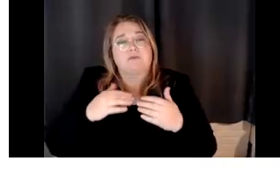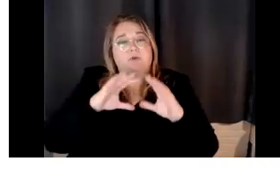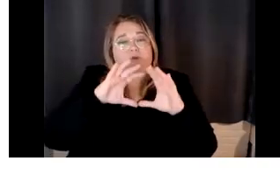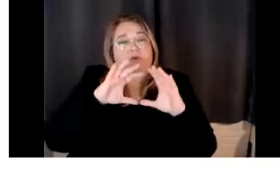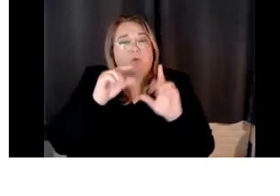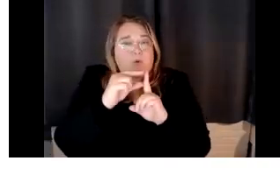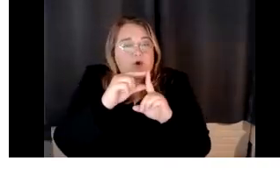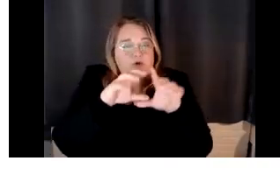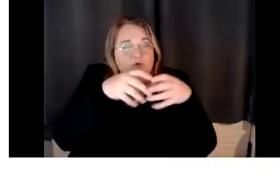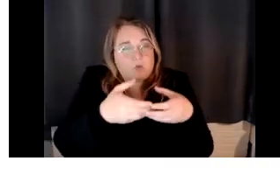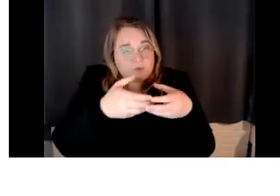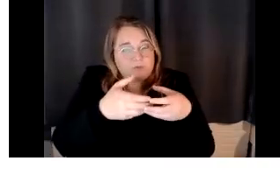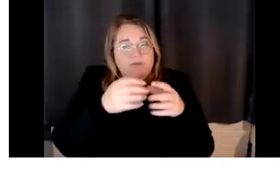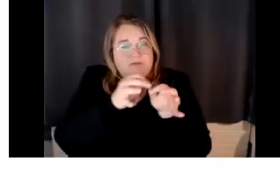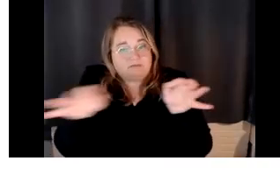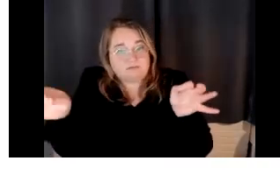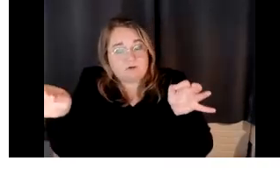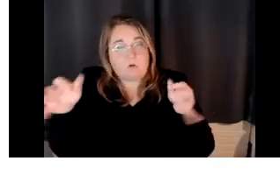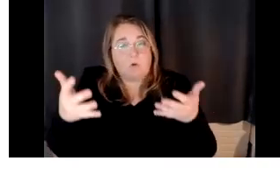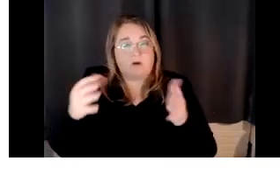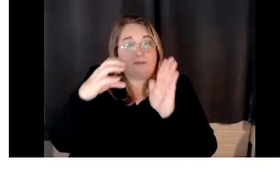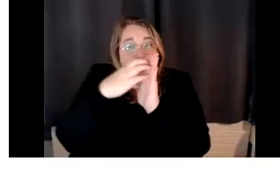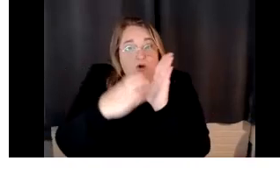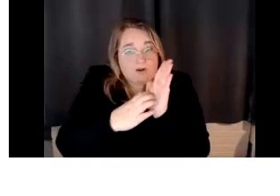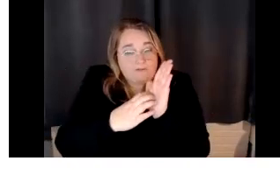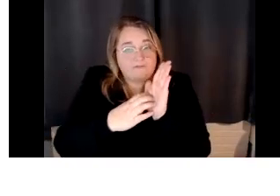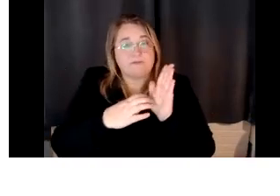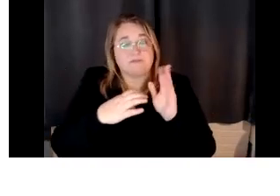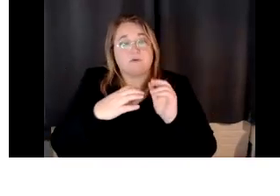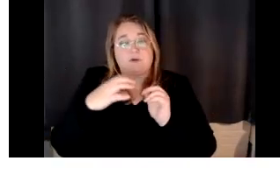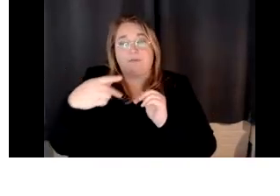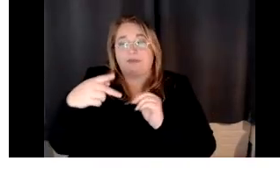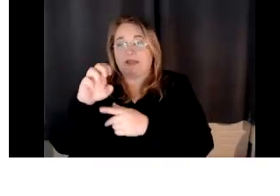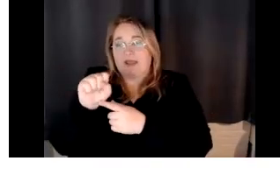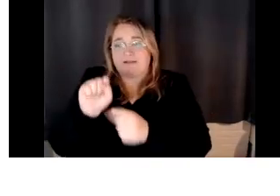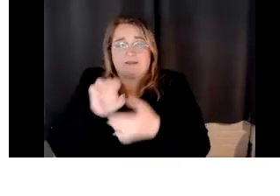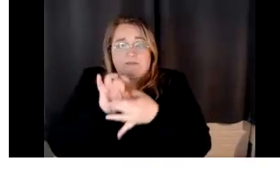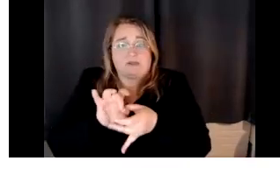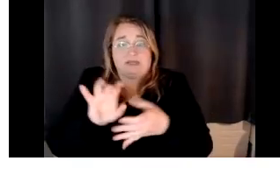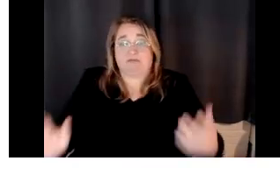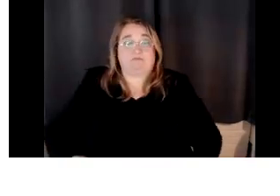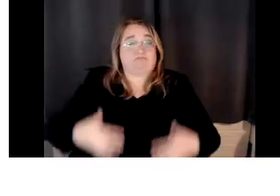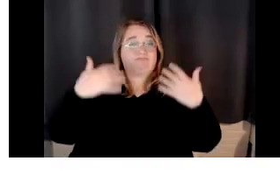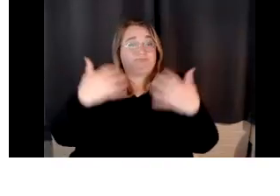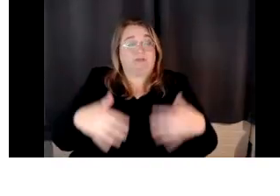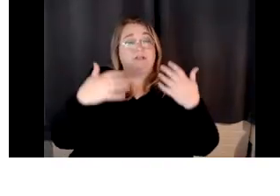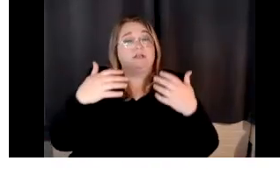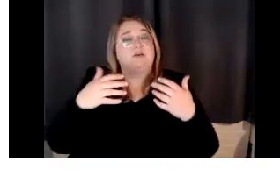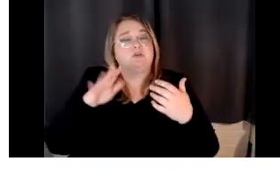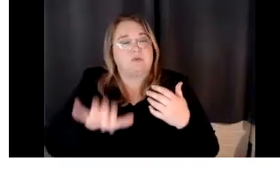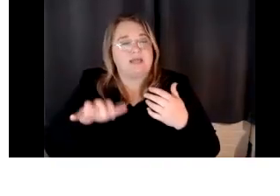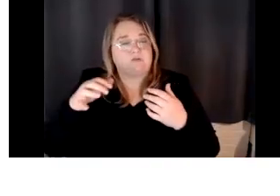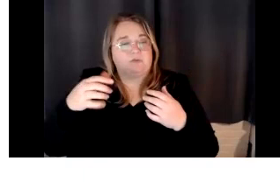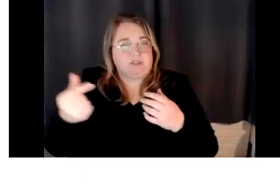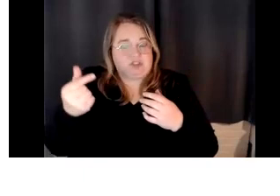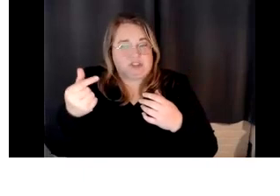um, even PDFs can be related. And anyway, that's what the G means. So the